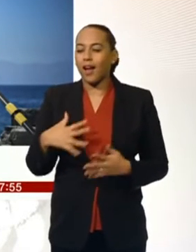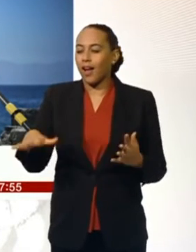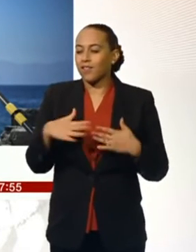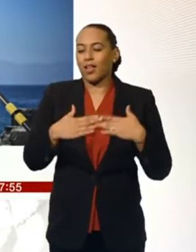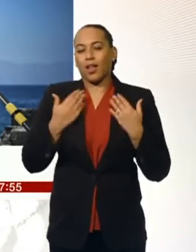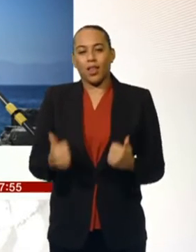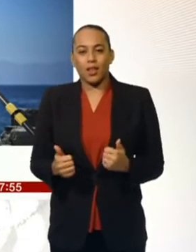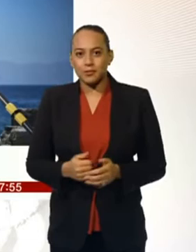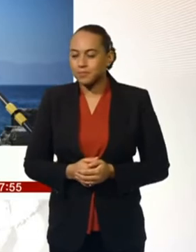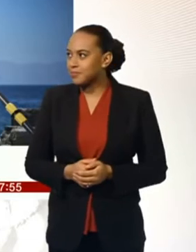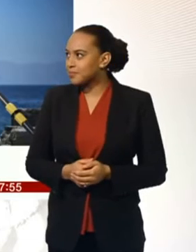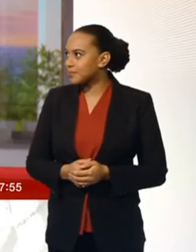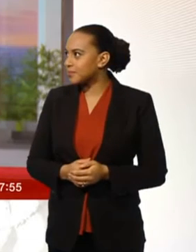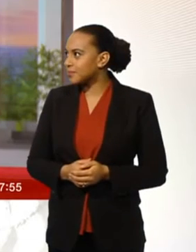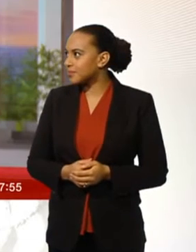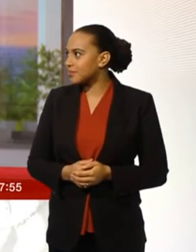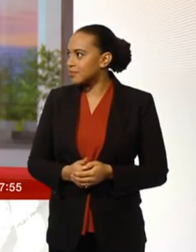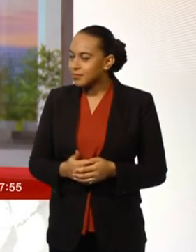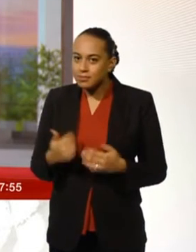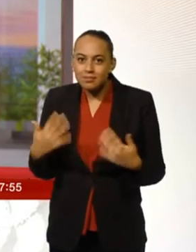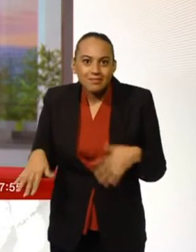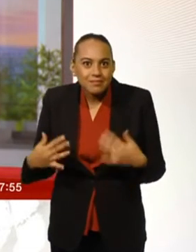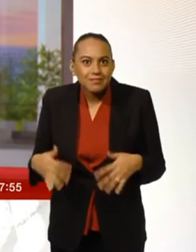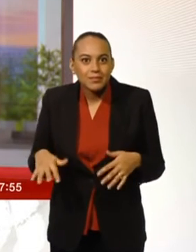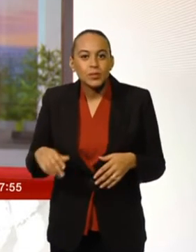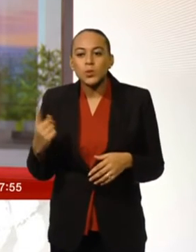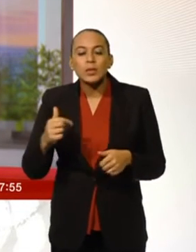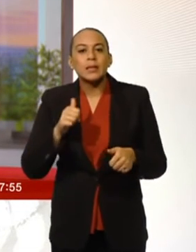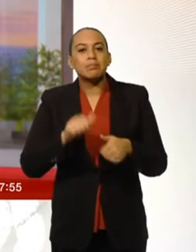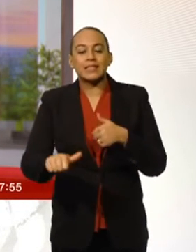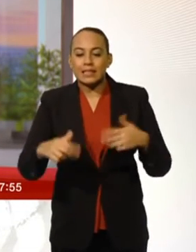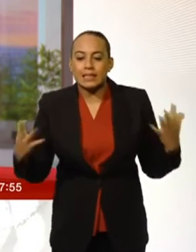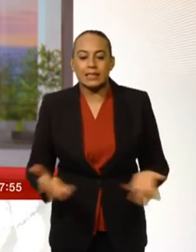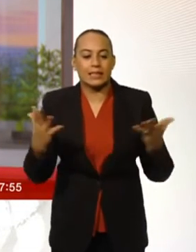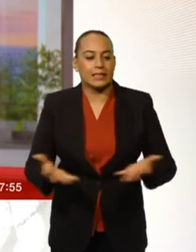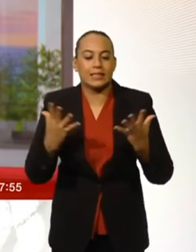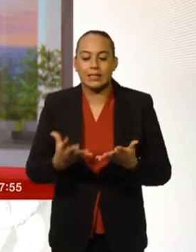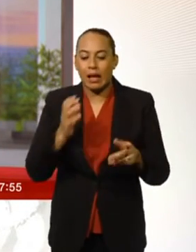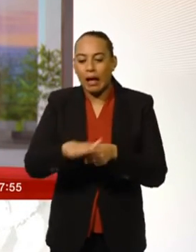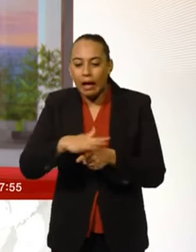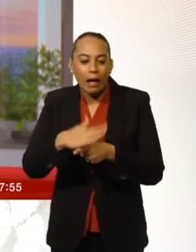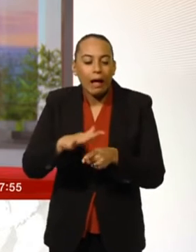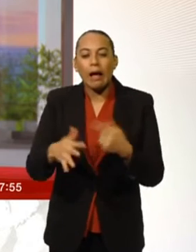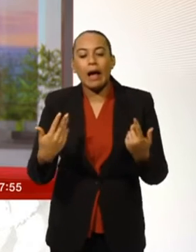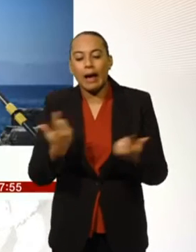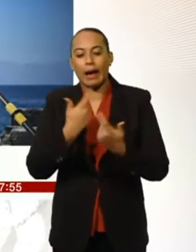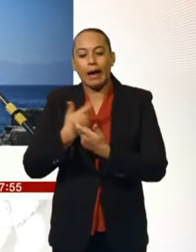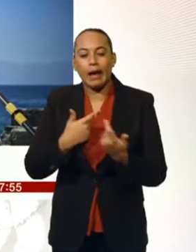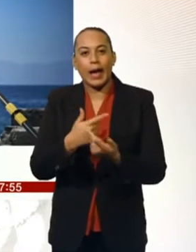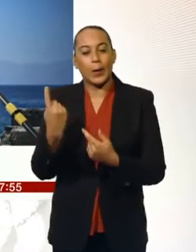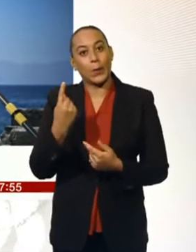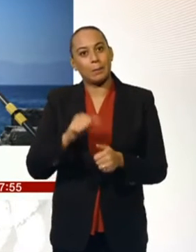huge difference. That sounds really encouraging. Who's best at keeping the spirits up? Who's the joker in the pack and making you all smile when you need it?